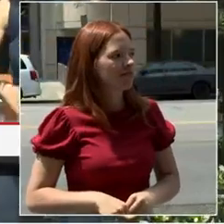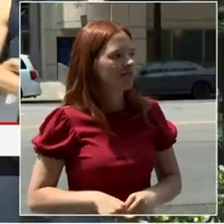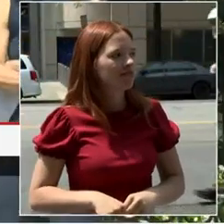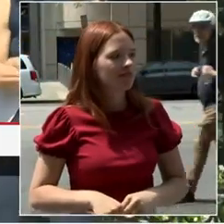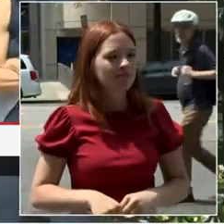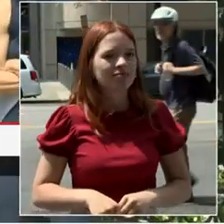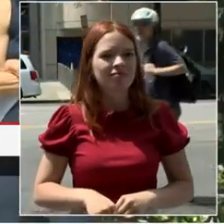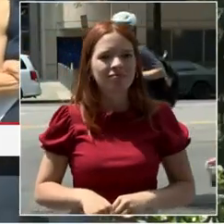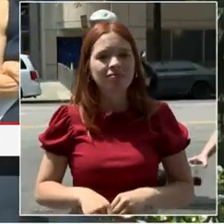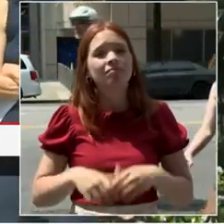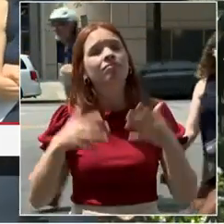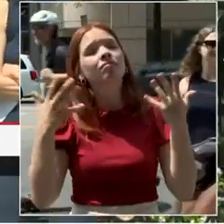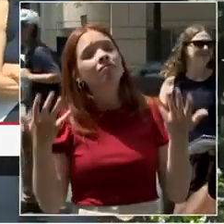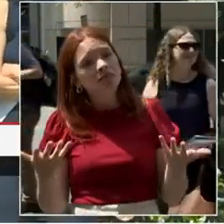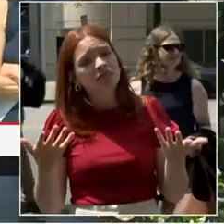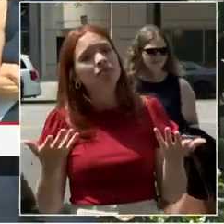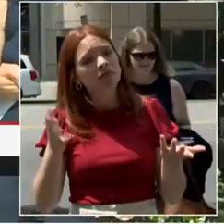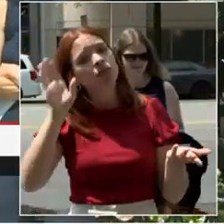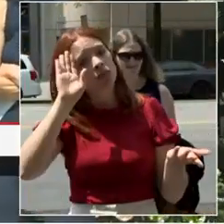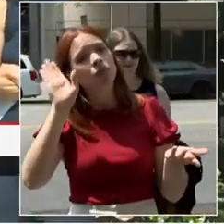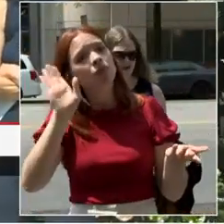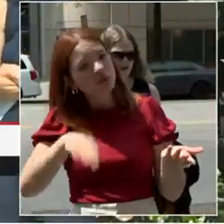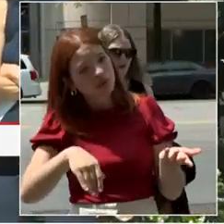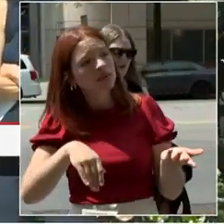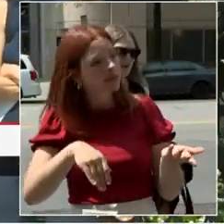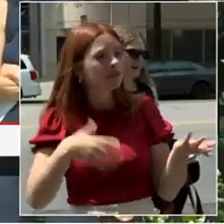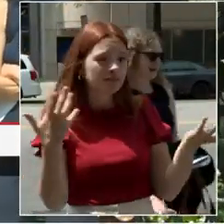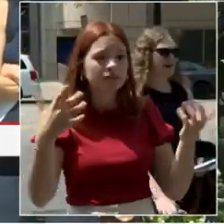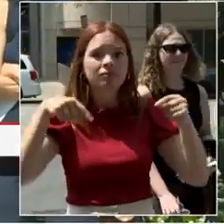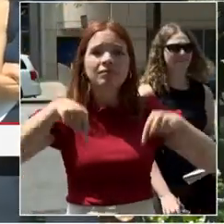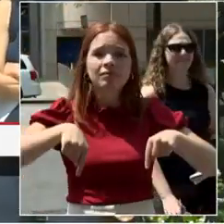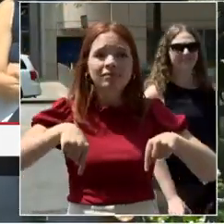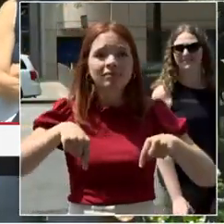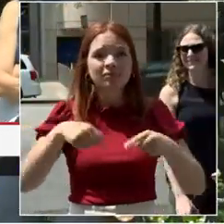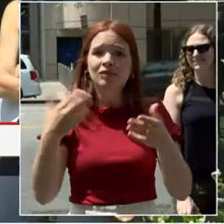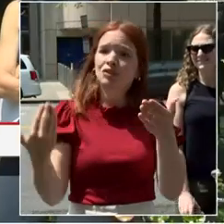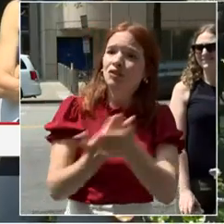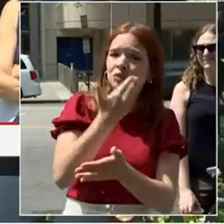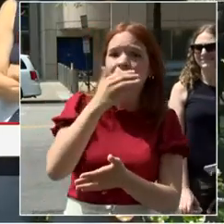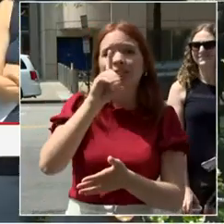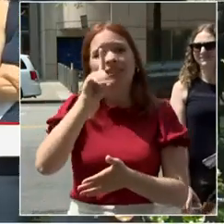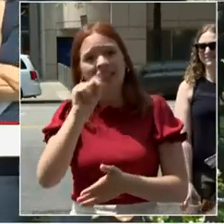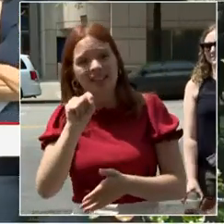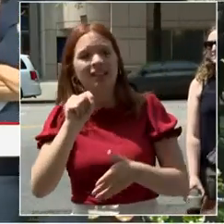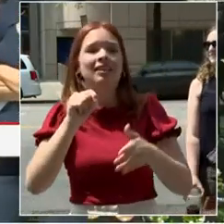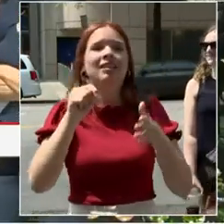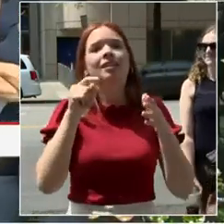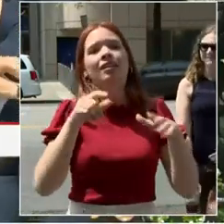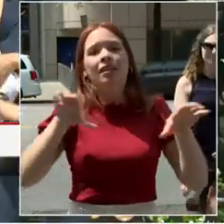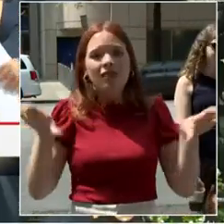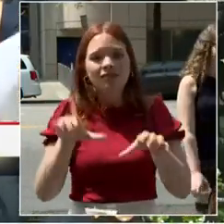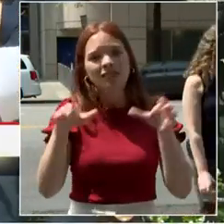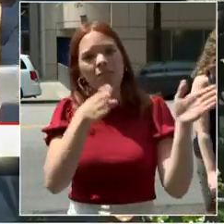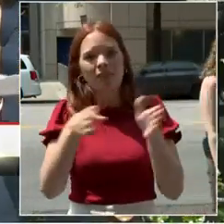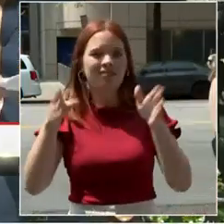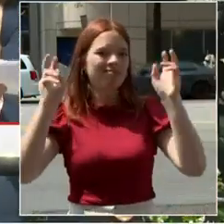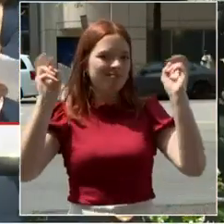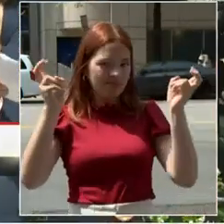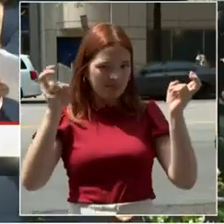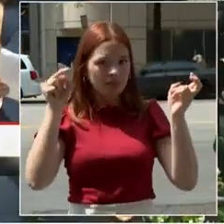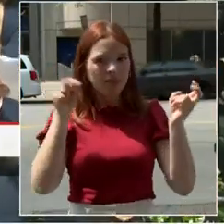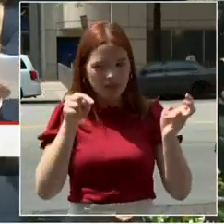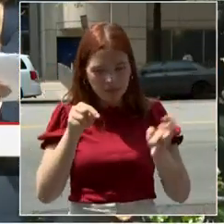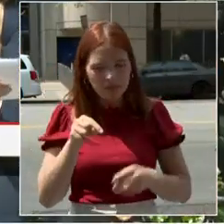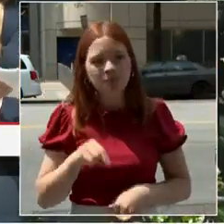So I know we are here today to launch the downtown action plan. As the mayor said, and as Councilmember McDuffie said, it's time for some action.